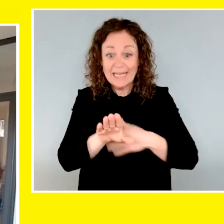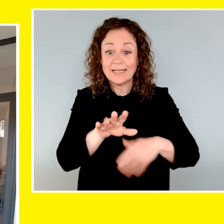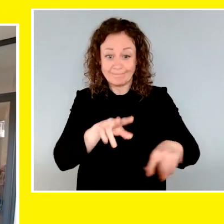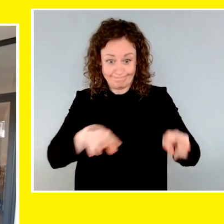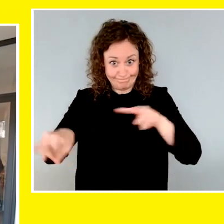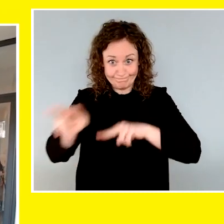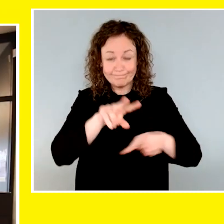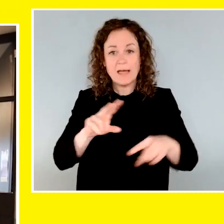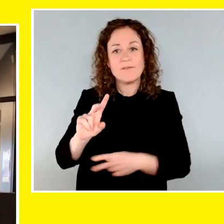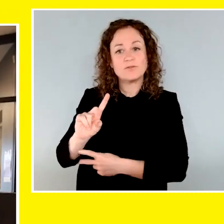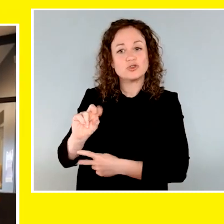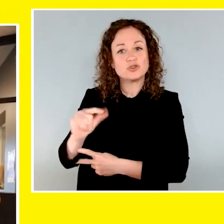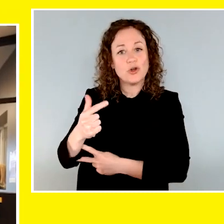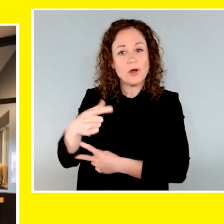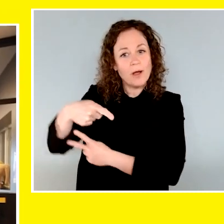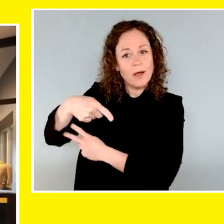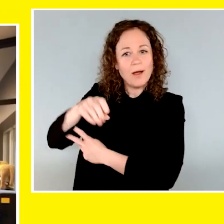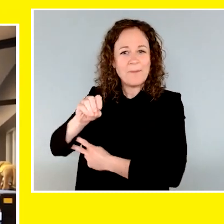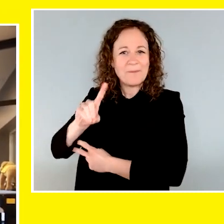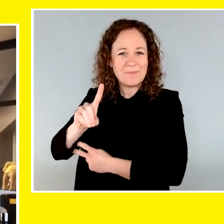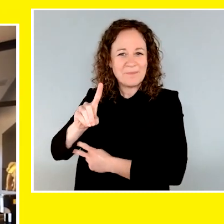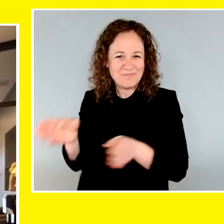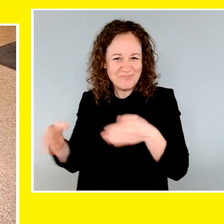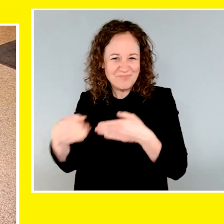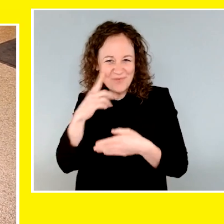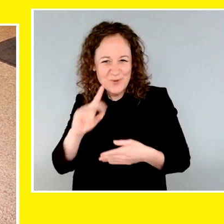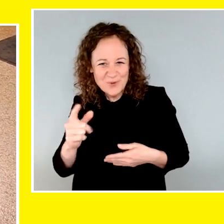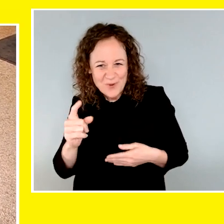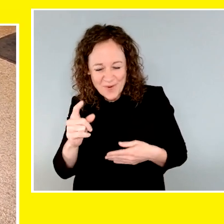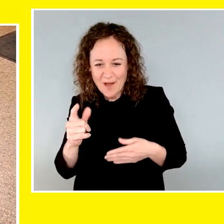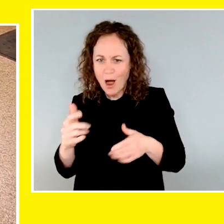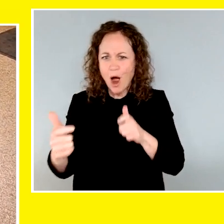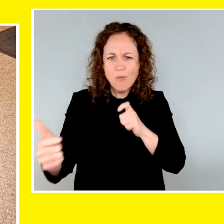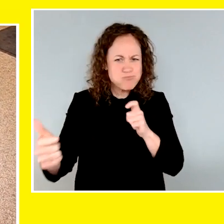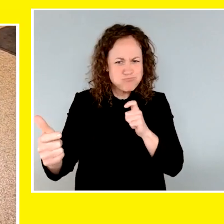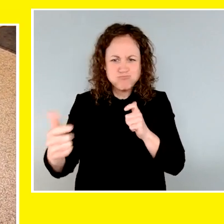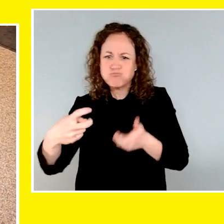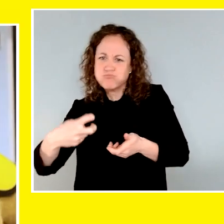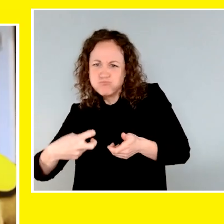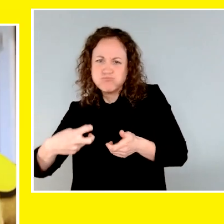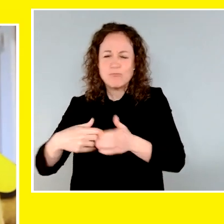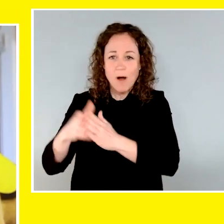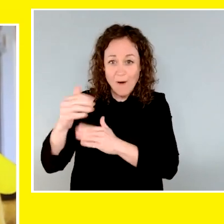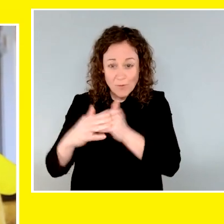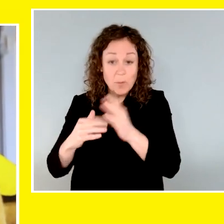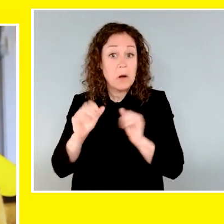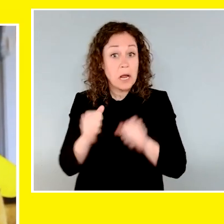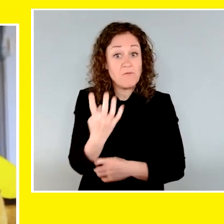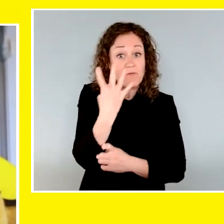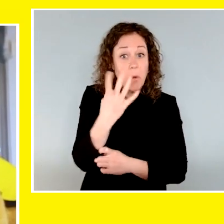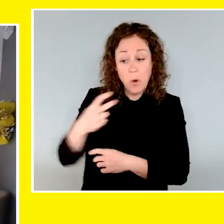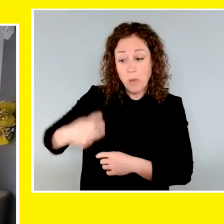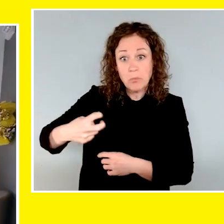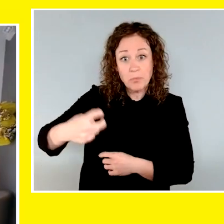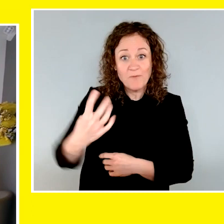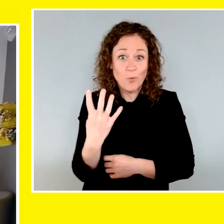Campus, you'll see one of our dog pods on the left. Each dog pod is spacious and comfortable, and houses up to